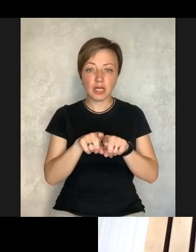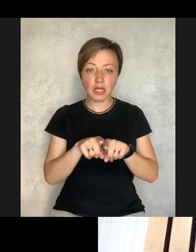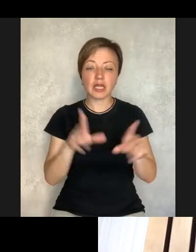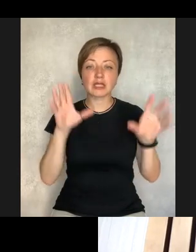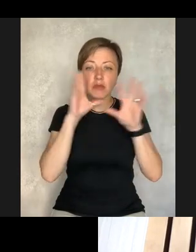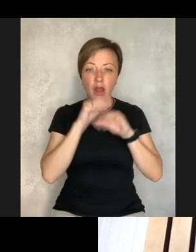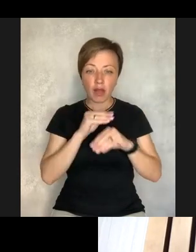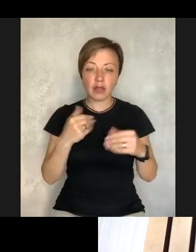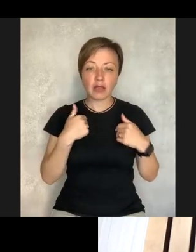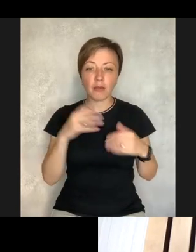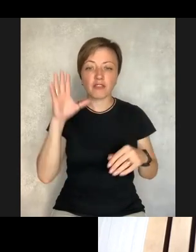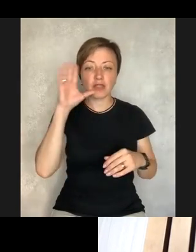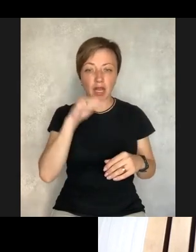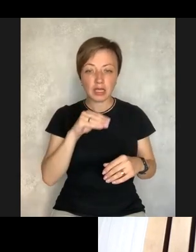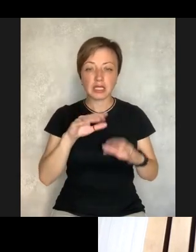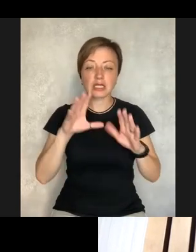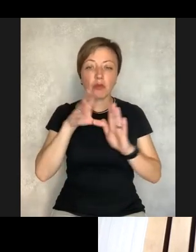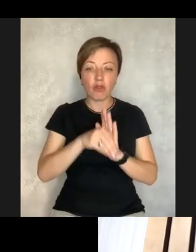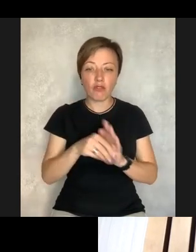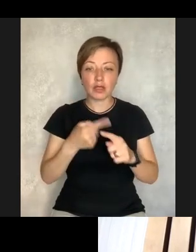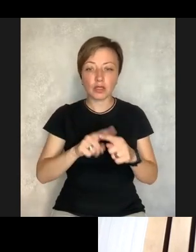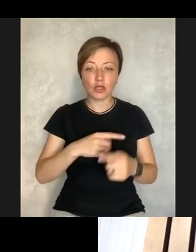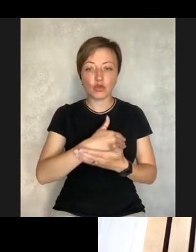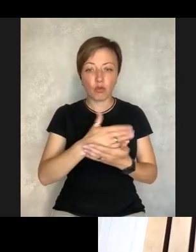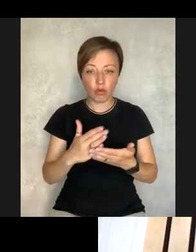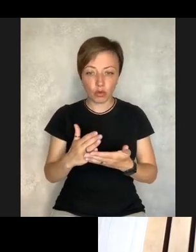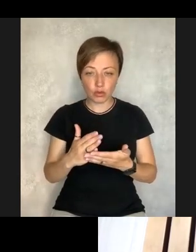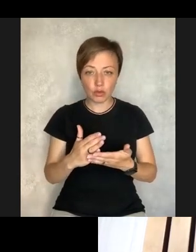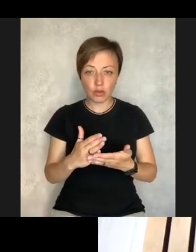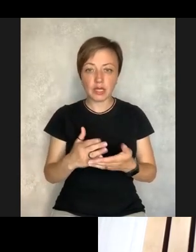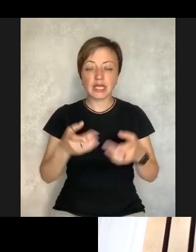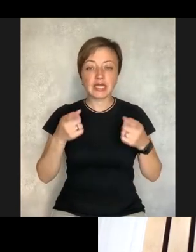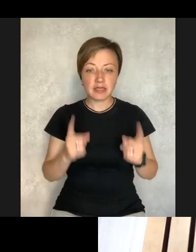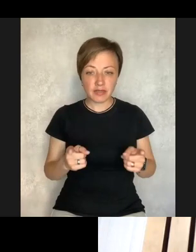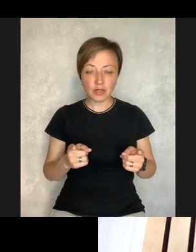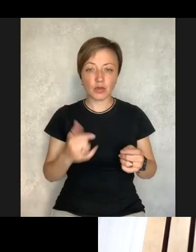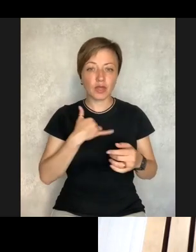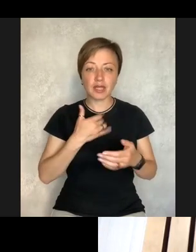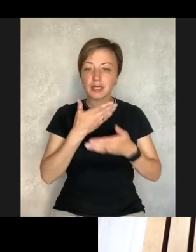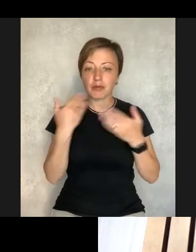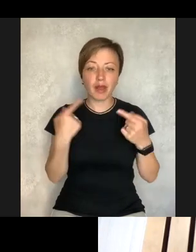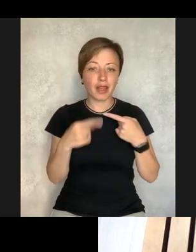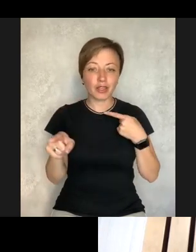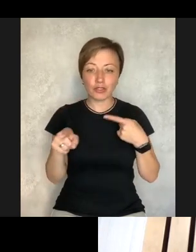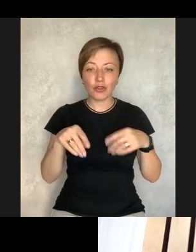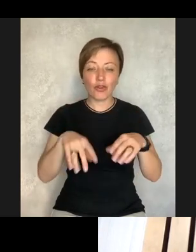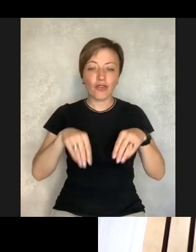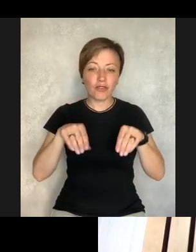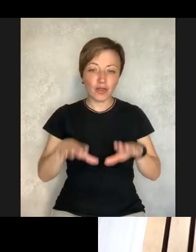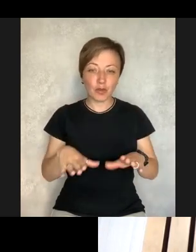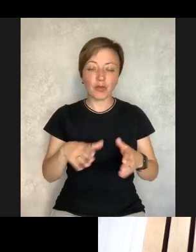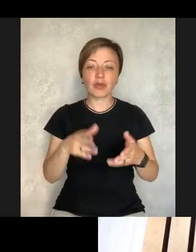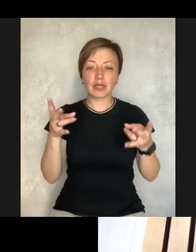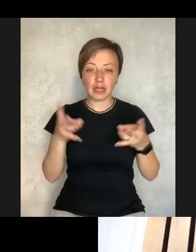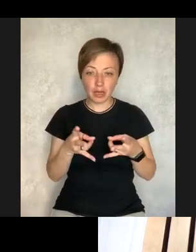But I think we will manage, and we will do it, and we will be able to introduce this service. course, of course, there is no